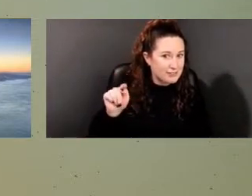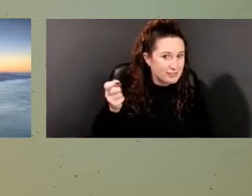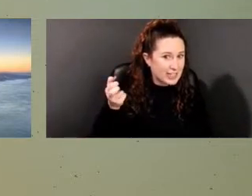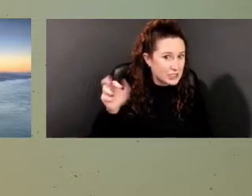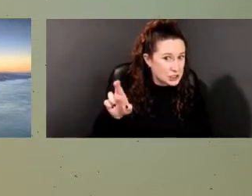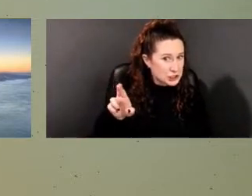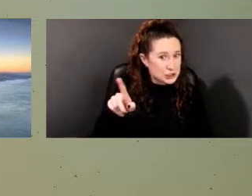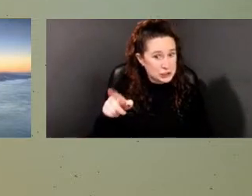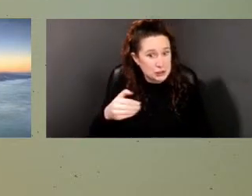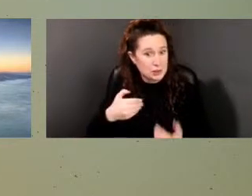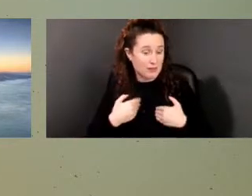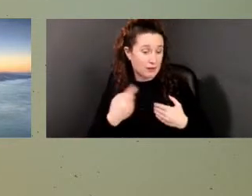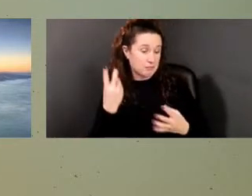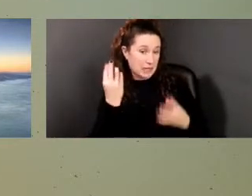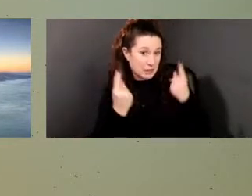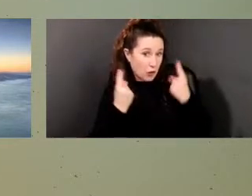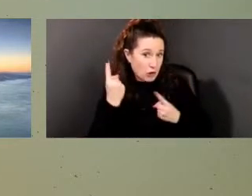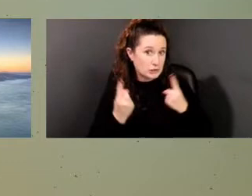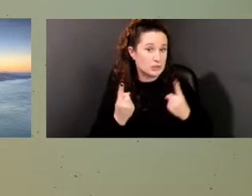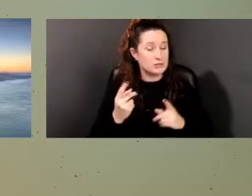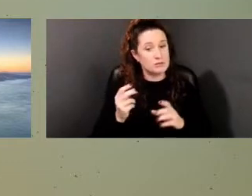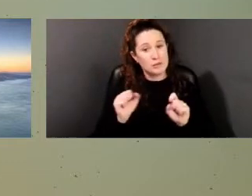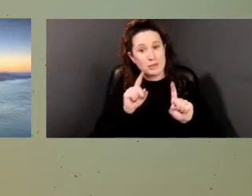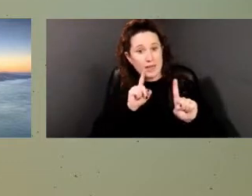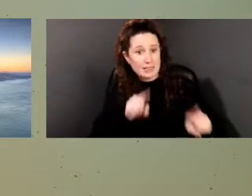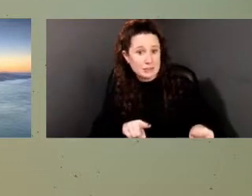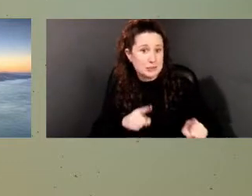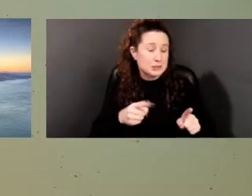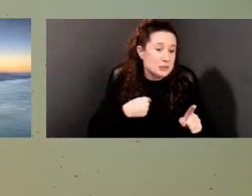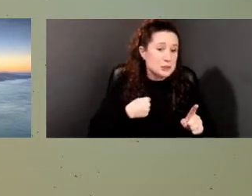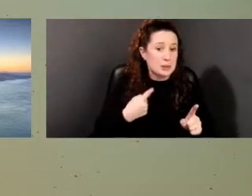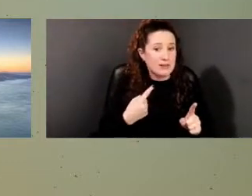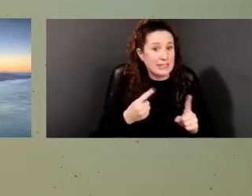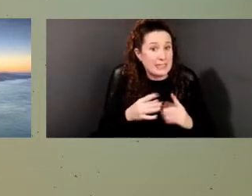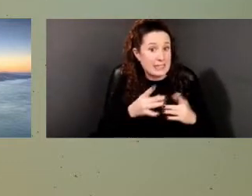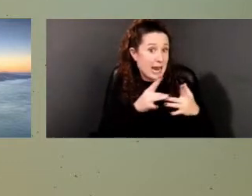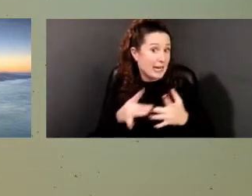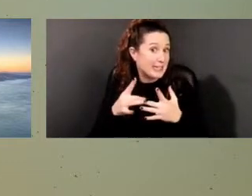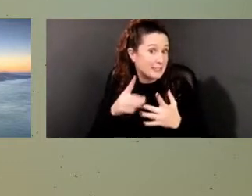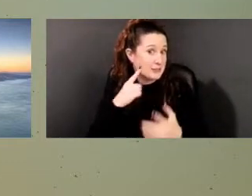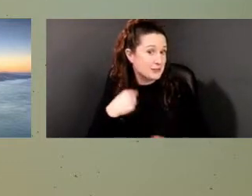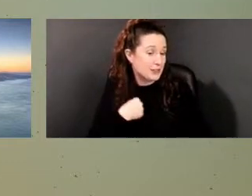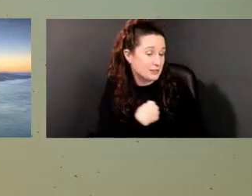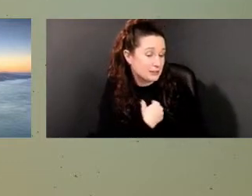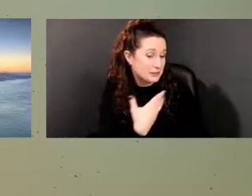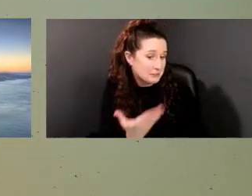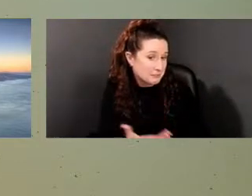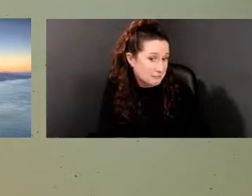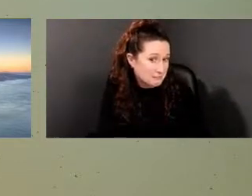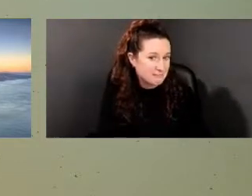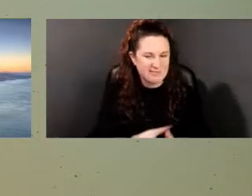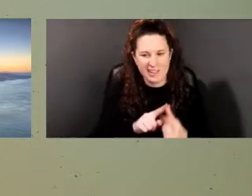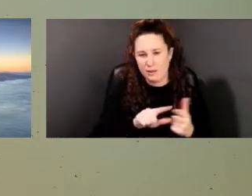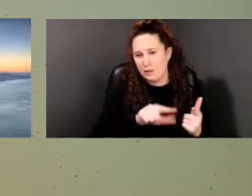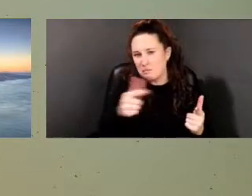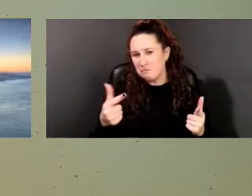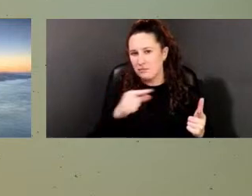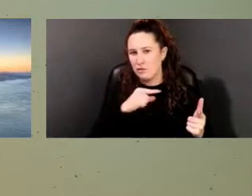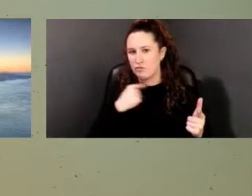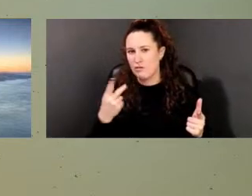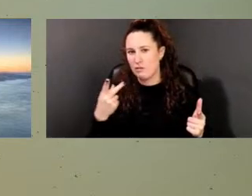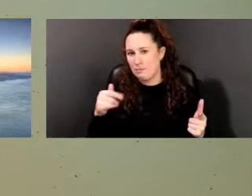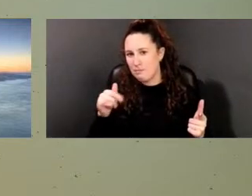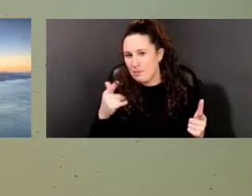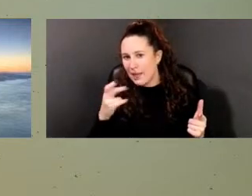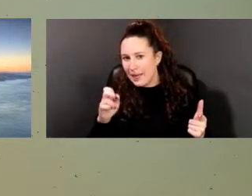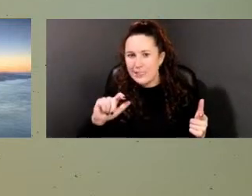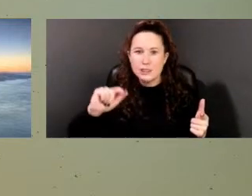to, to the conversation. Do you have any words of guidance there for us? And then I'll, I'll go to Reverend Page and Gloria and the